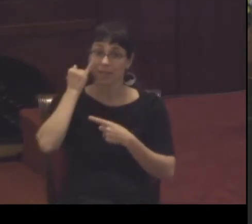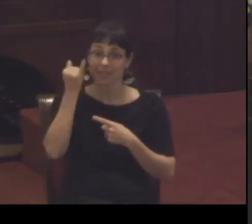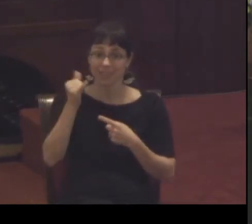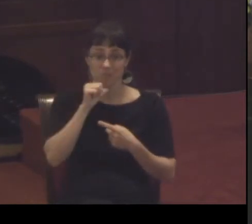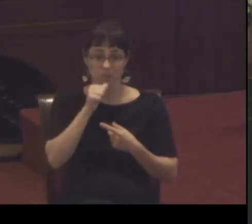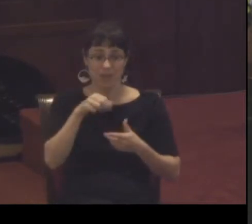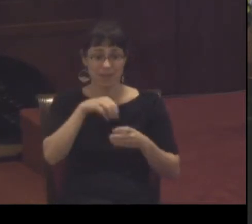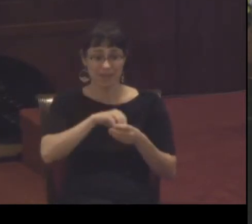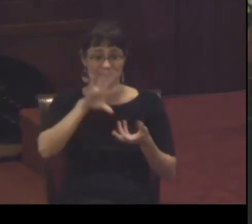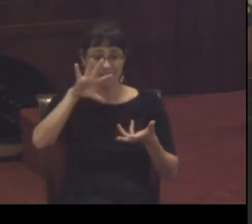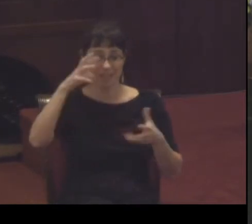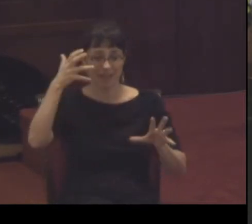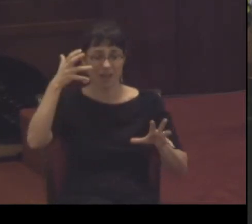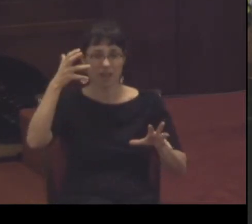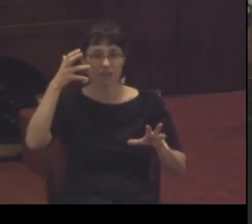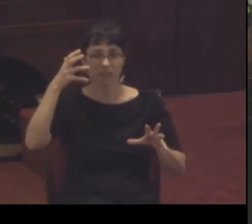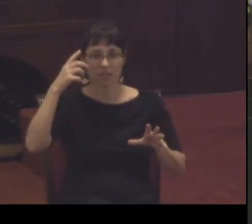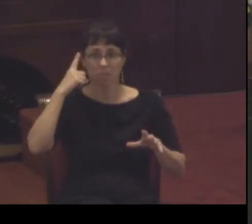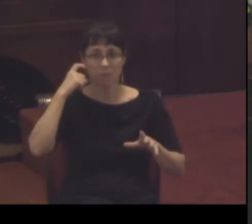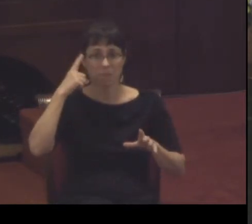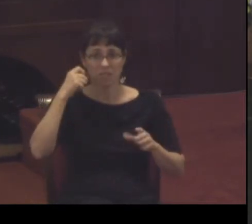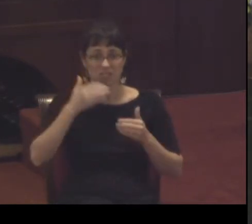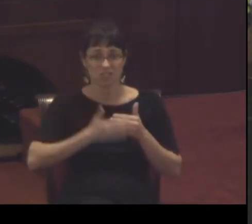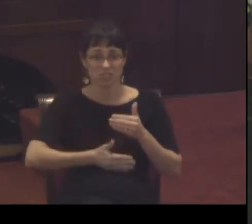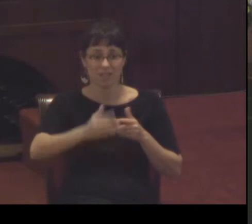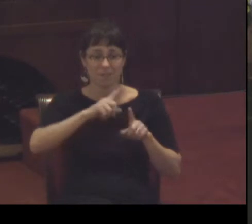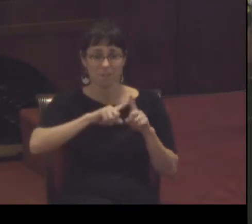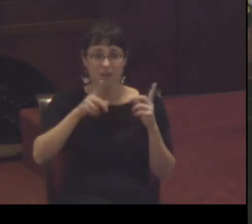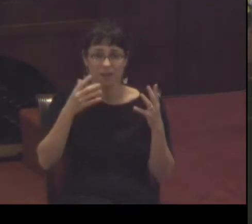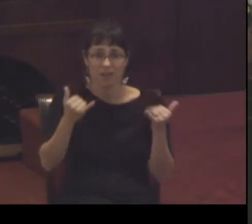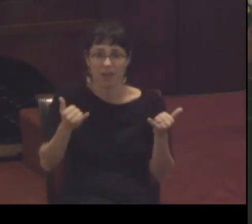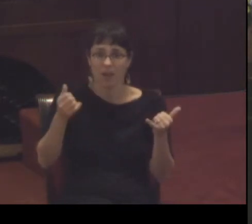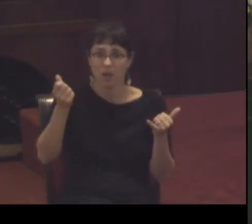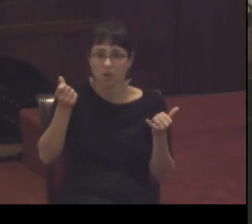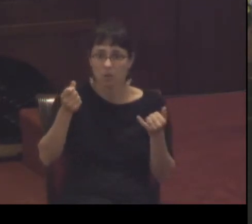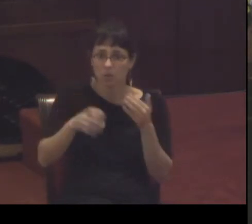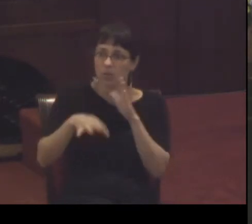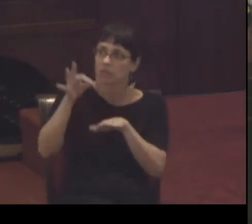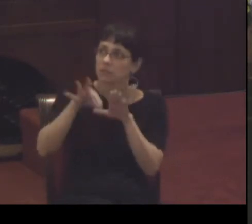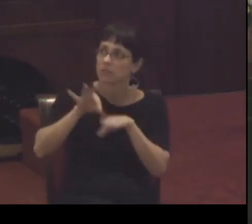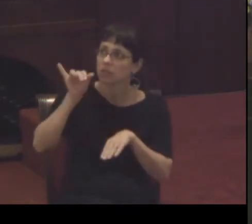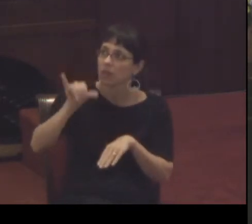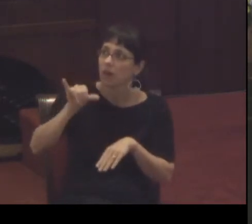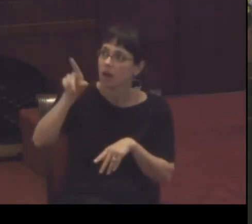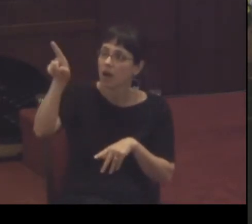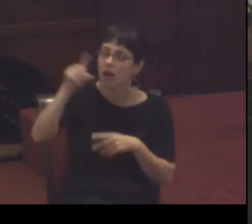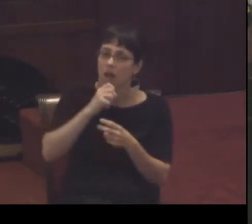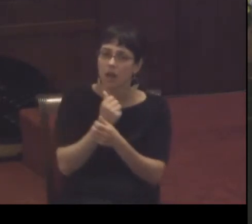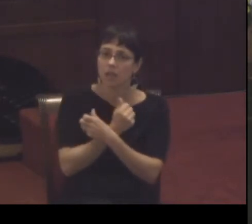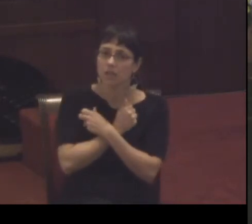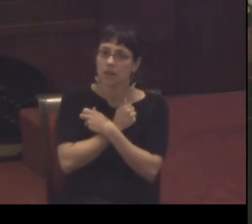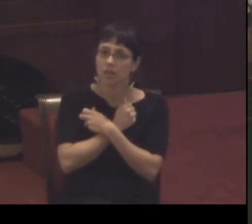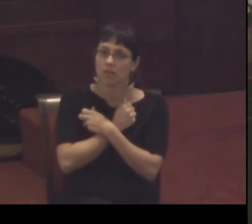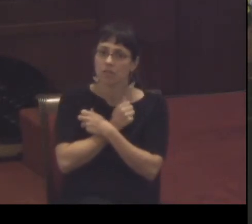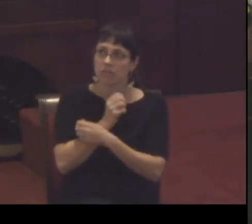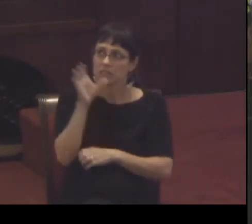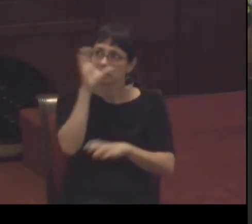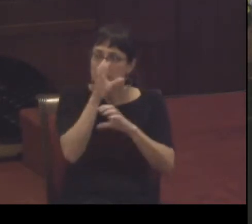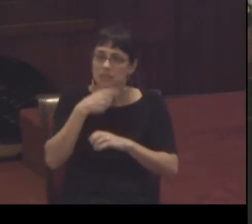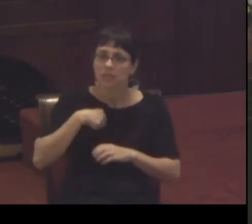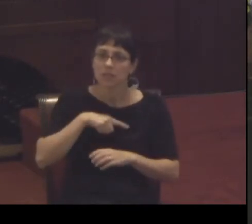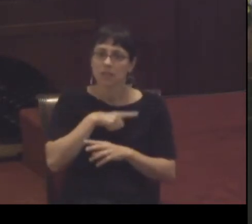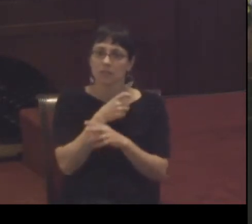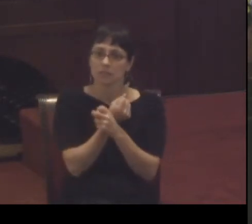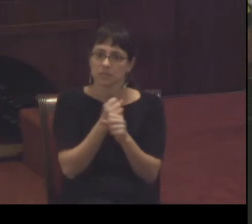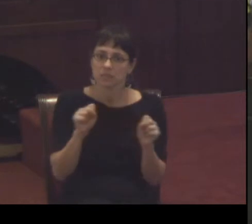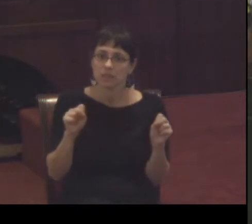and one of the things we discover is his deep love for us to seek us to save us to rescue us